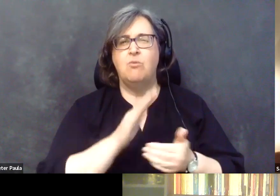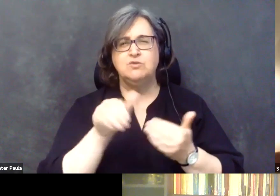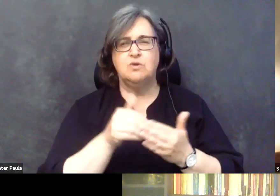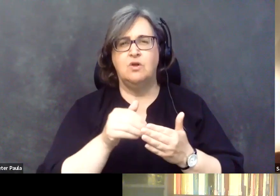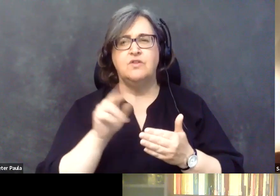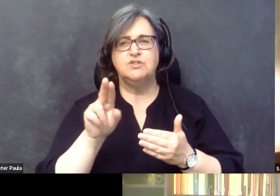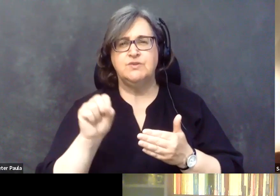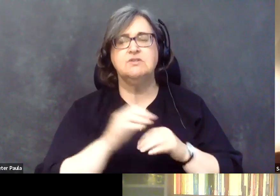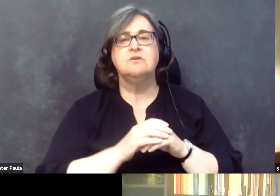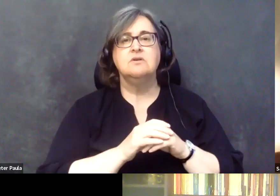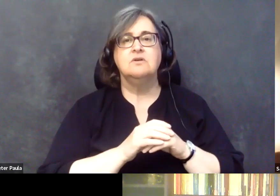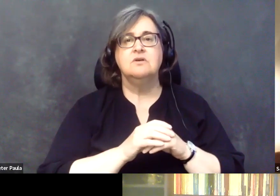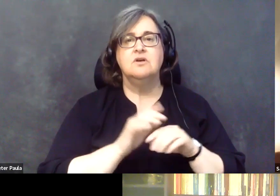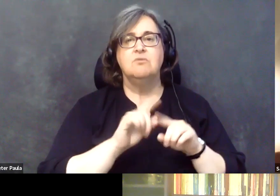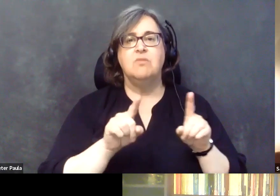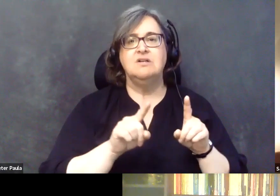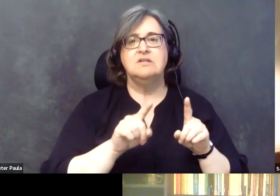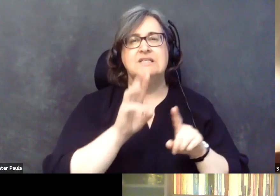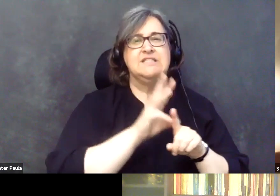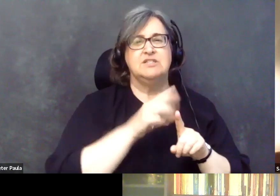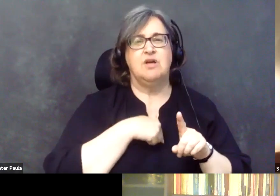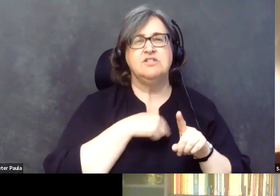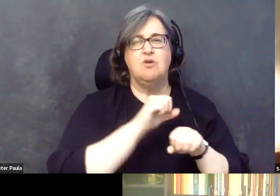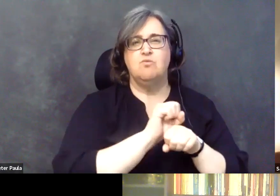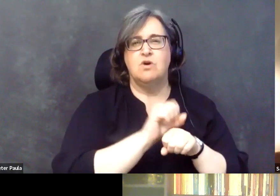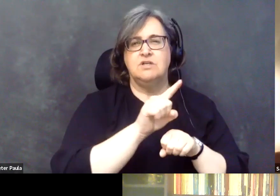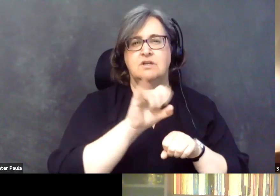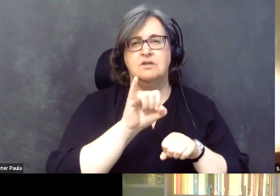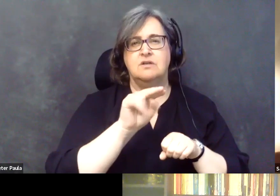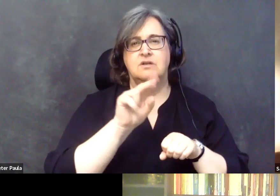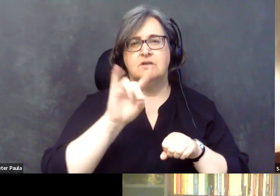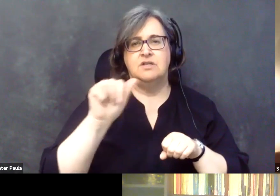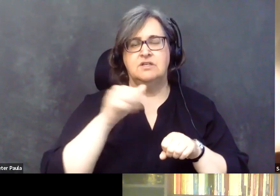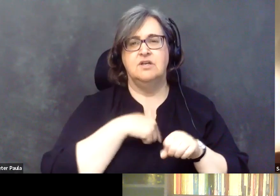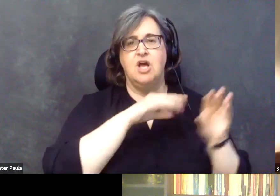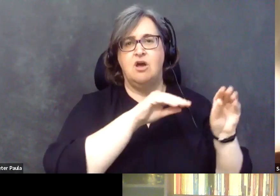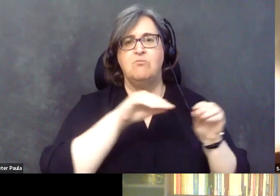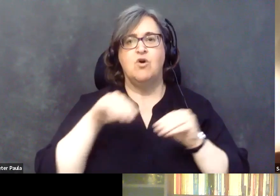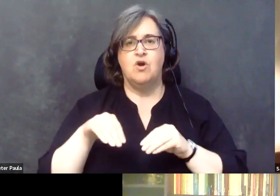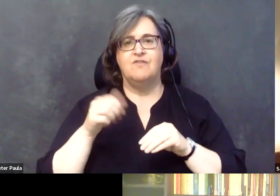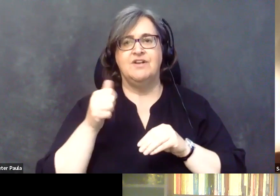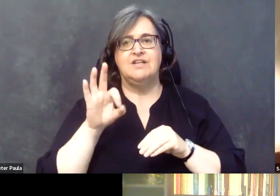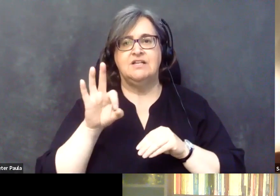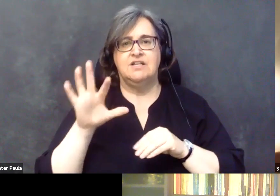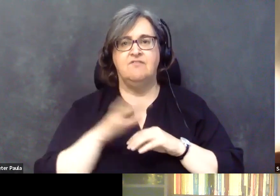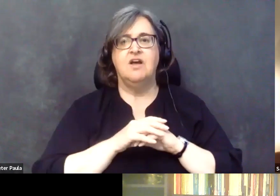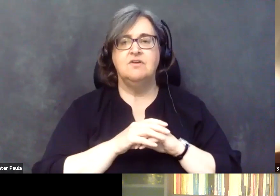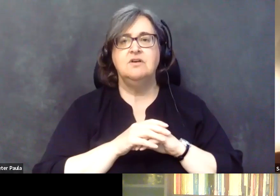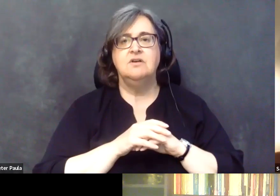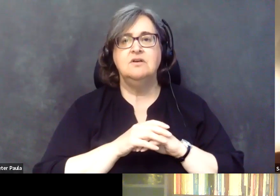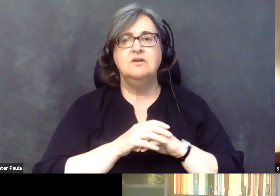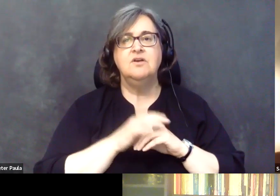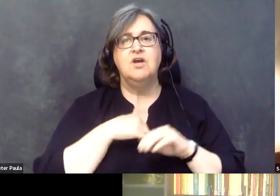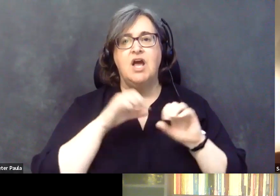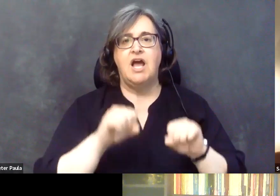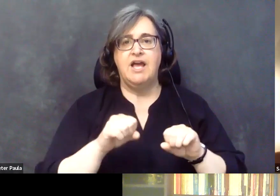that I practiced in India. I was, you know, I migrated in 95. And I can